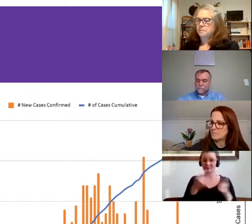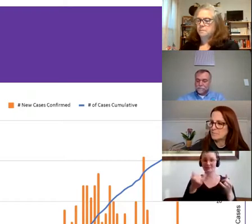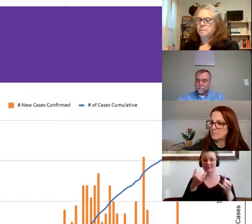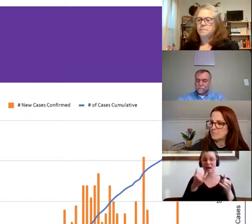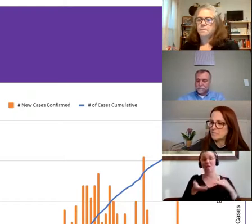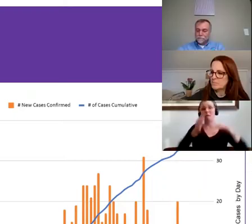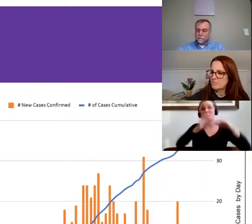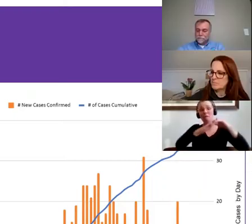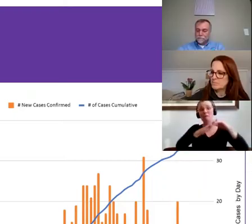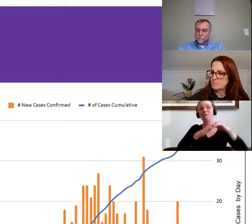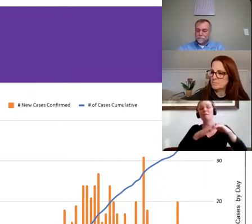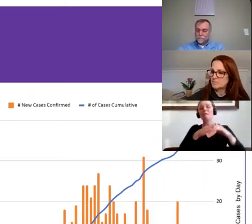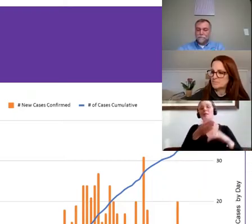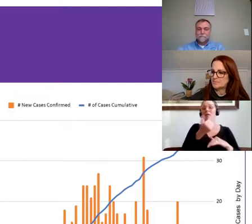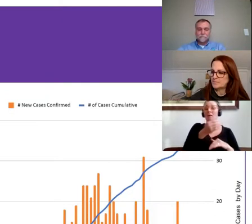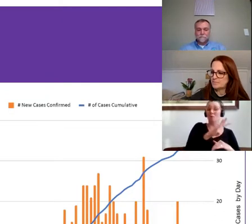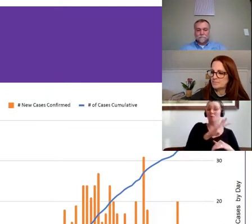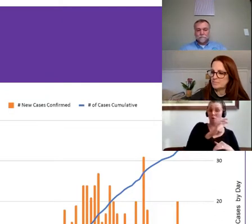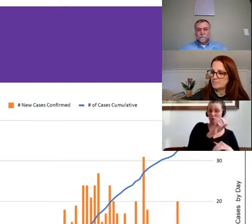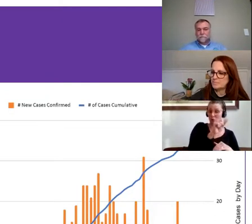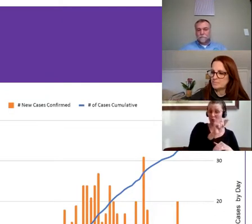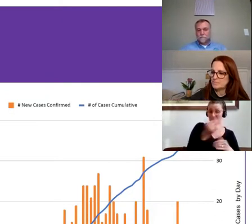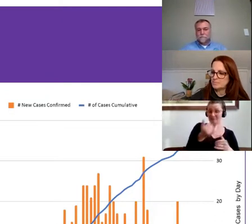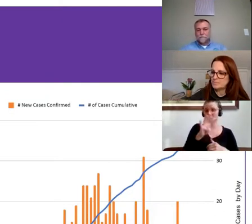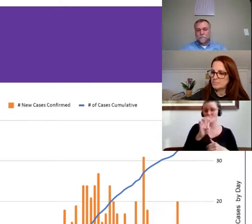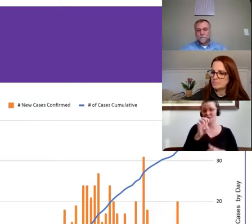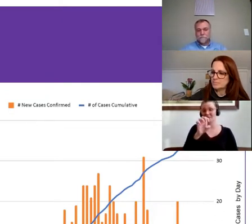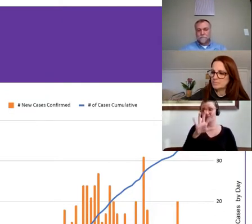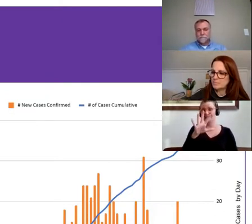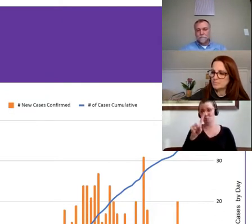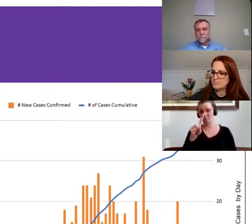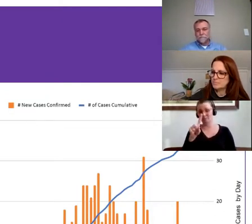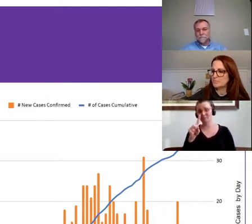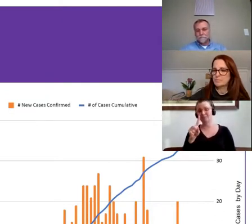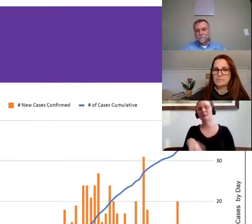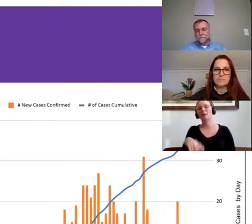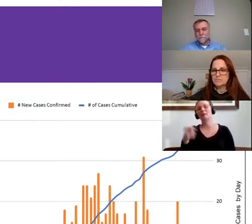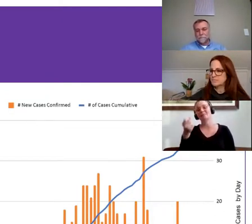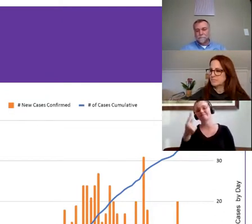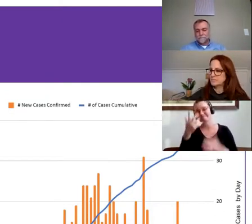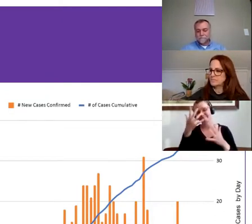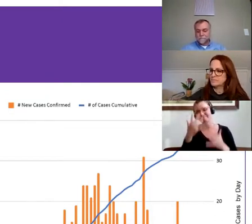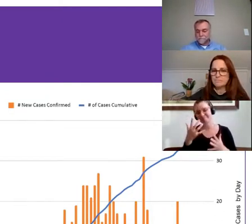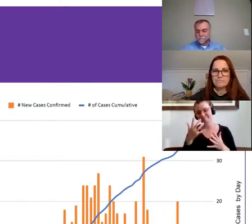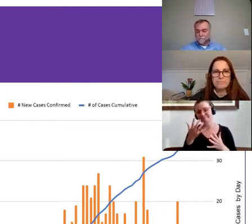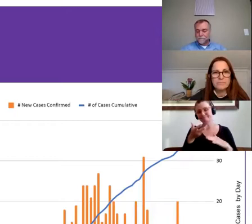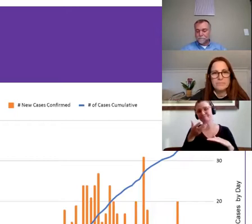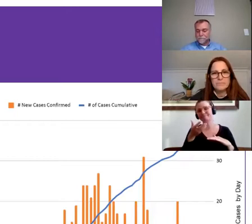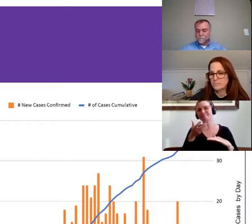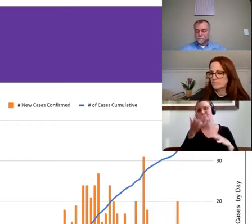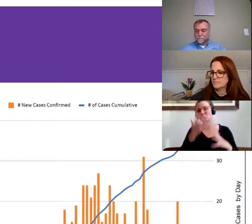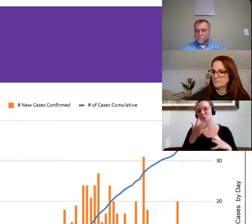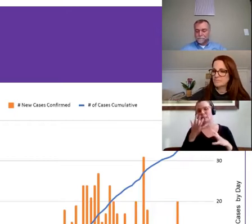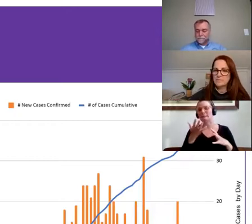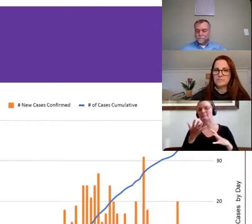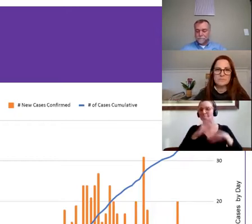have recovered. And sadly, we now have 19 fatalities. 19 beloved people of